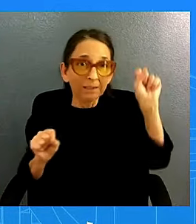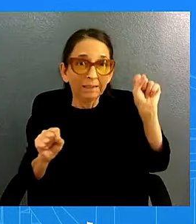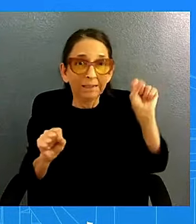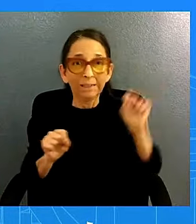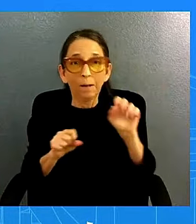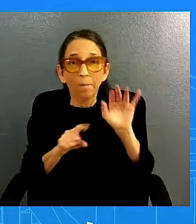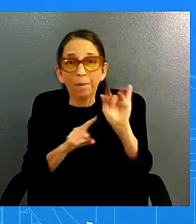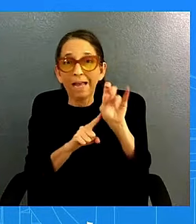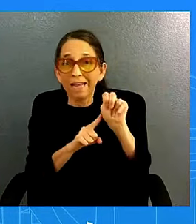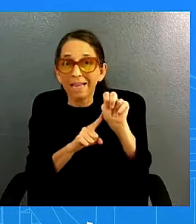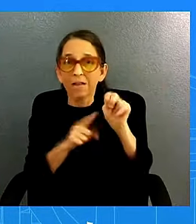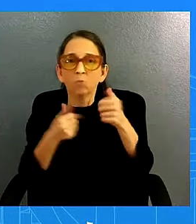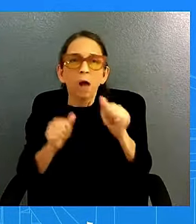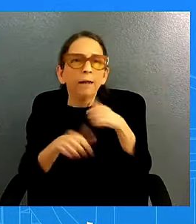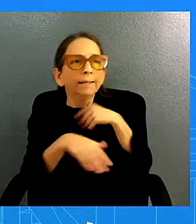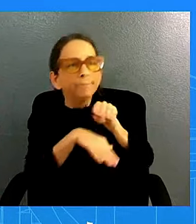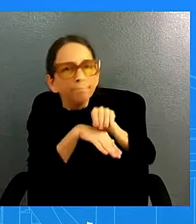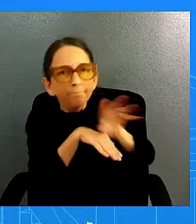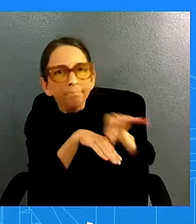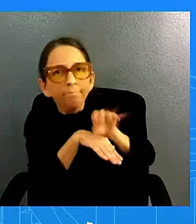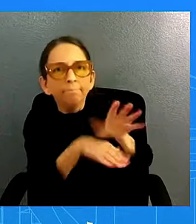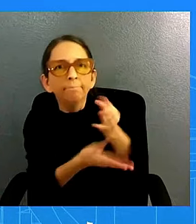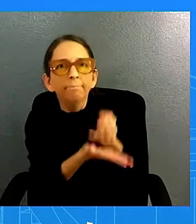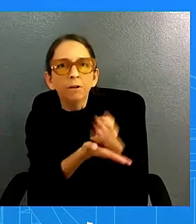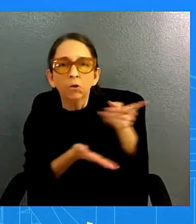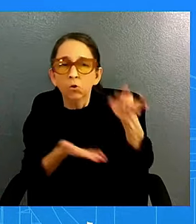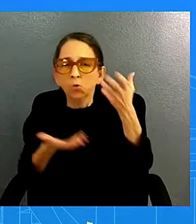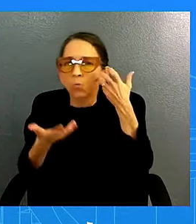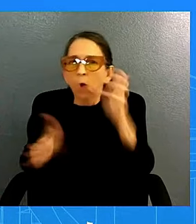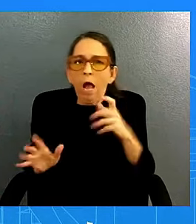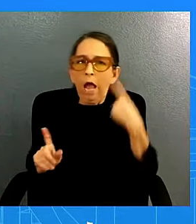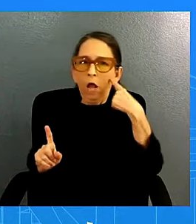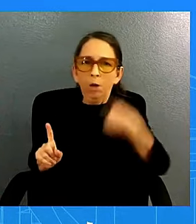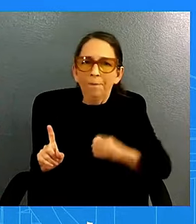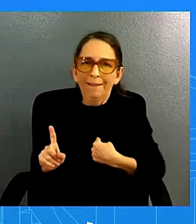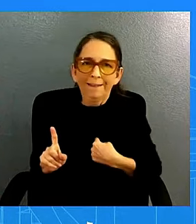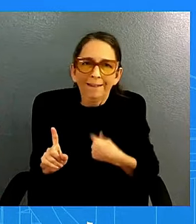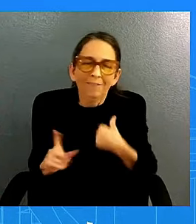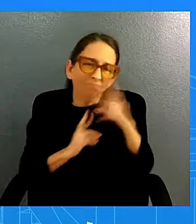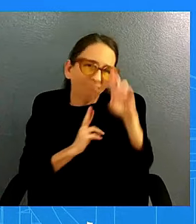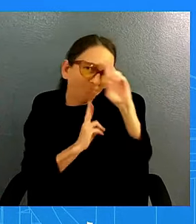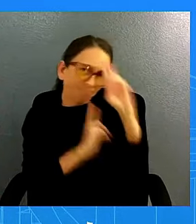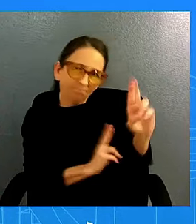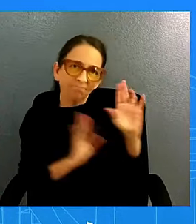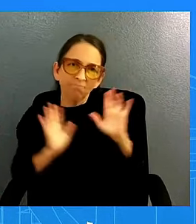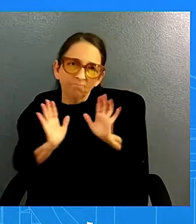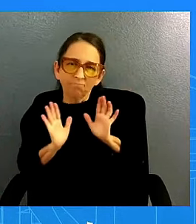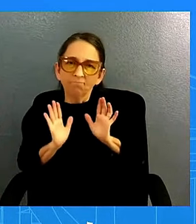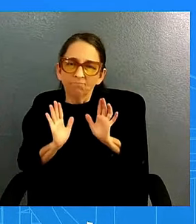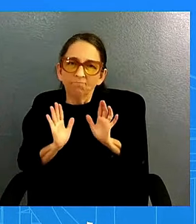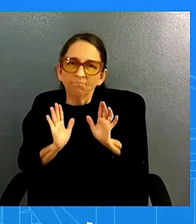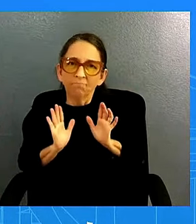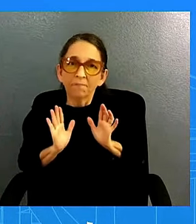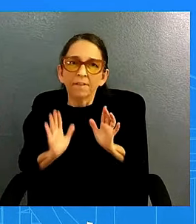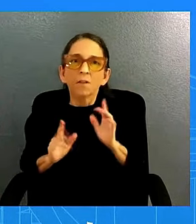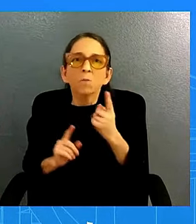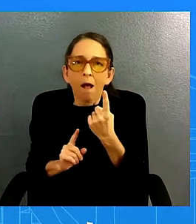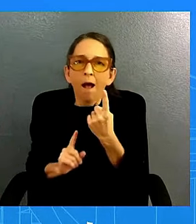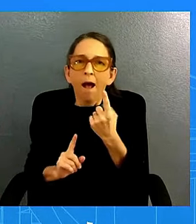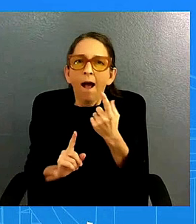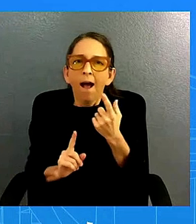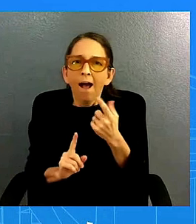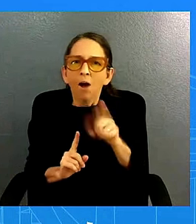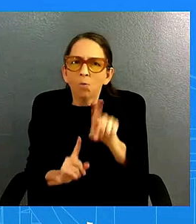he doesn't want to hear it from me uh and i respect that uh but let me say the following what your question makes me think i i think that uh